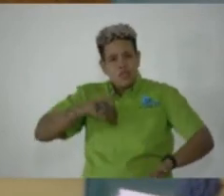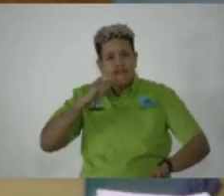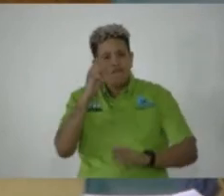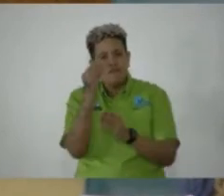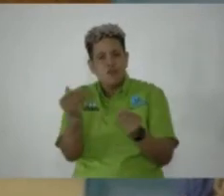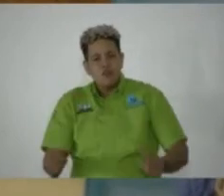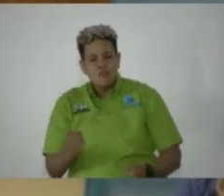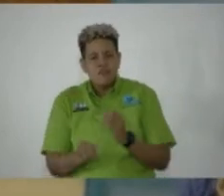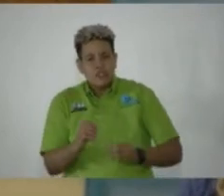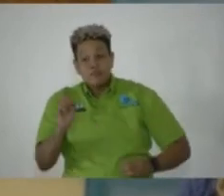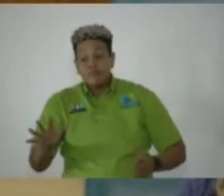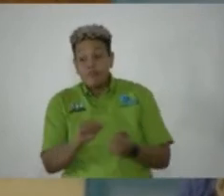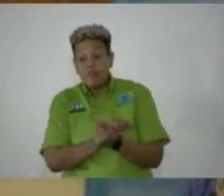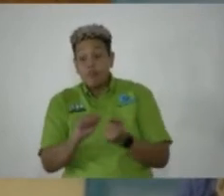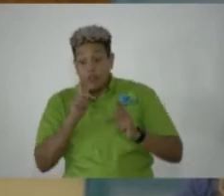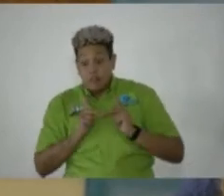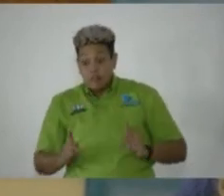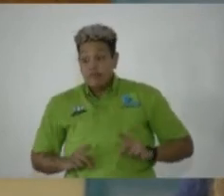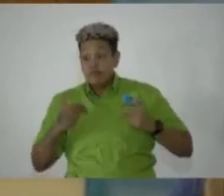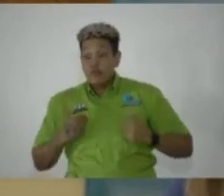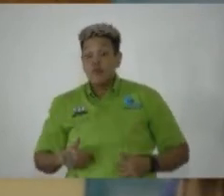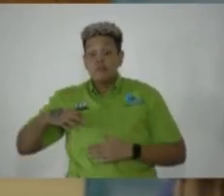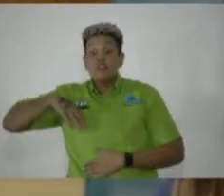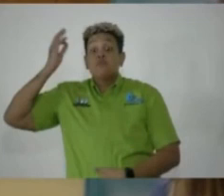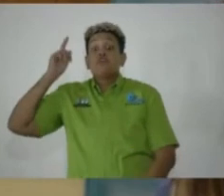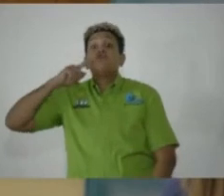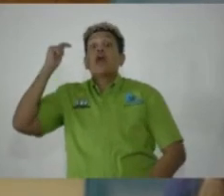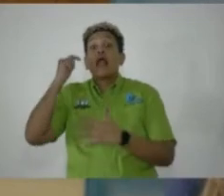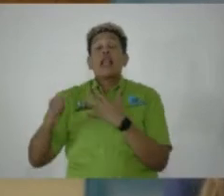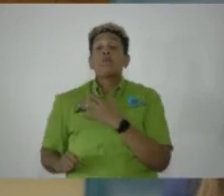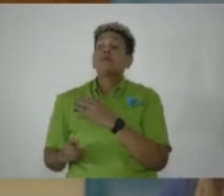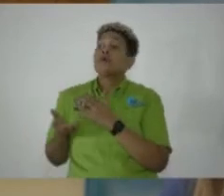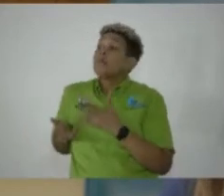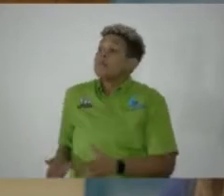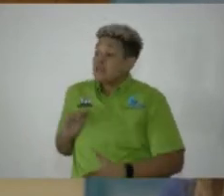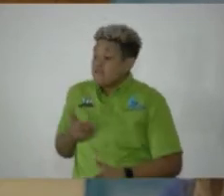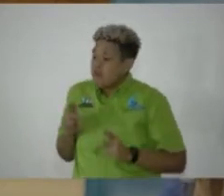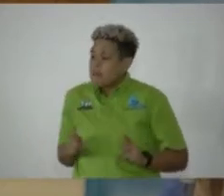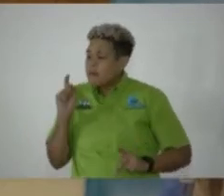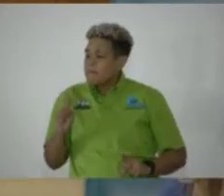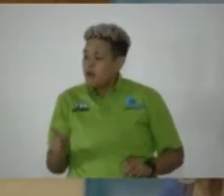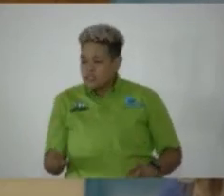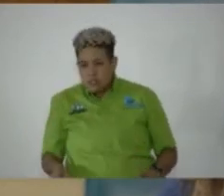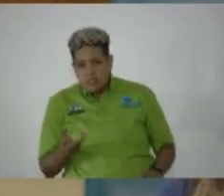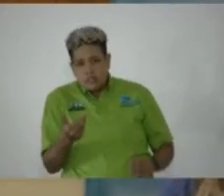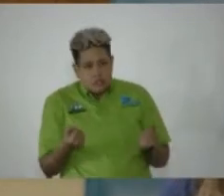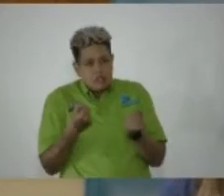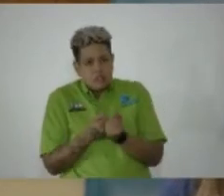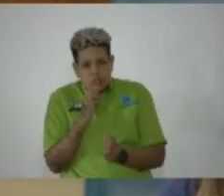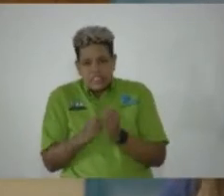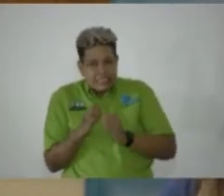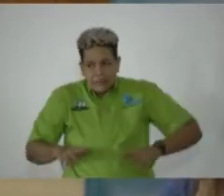And the damage to the physical, human, spiritual and mental being of our people must be paid for and repaired.